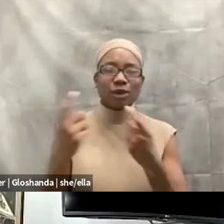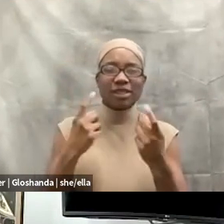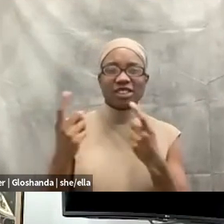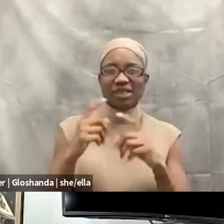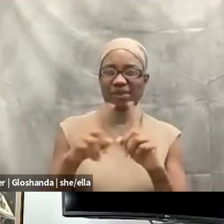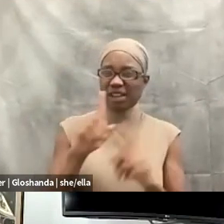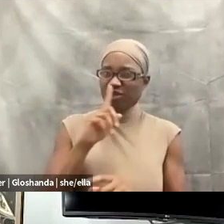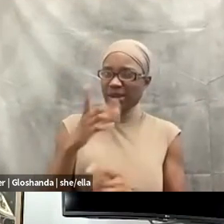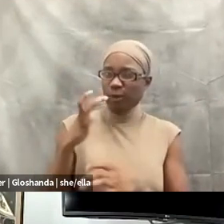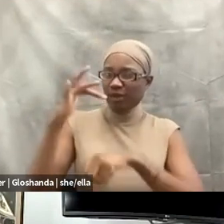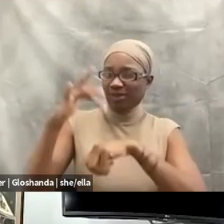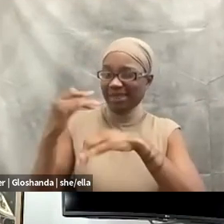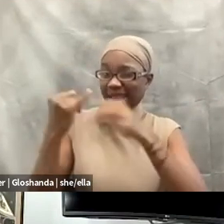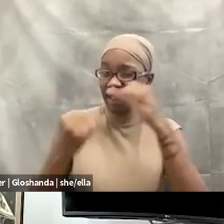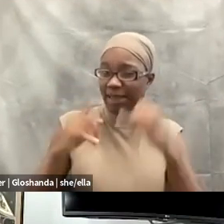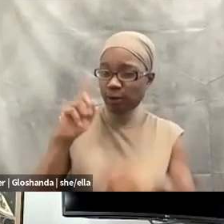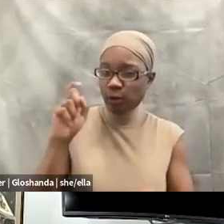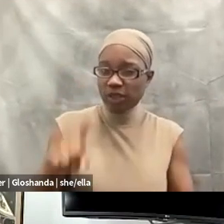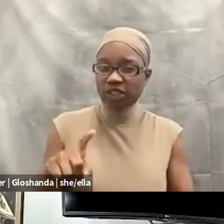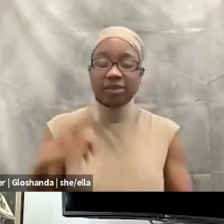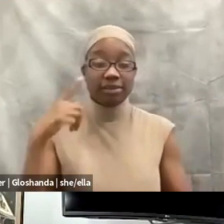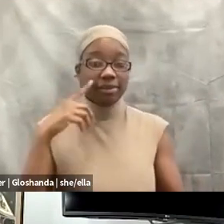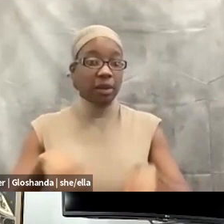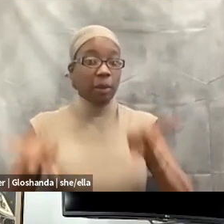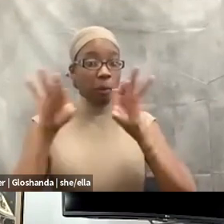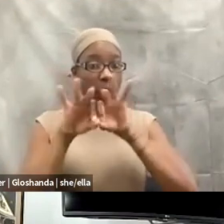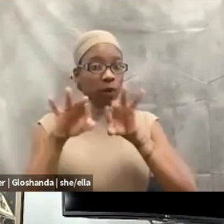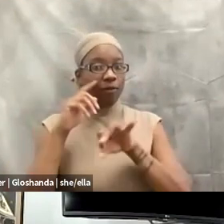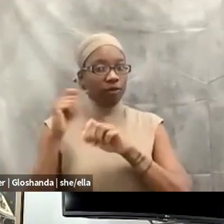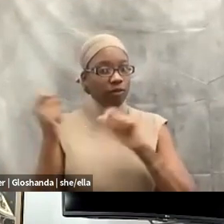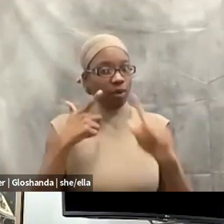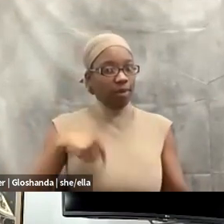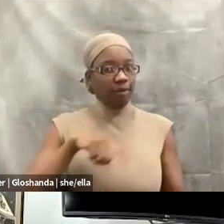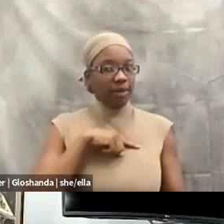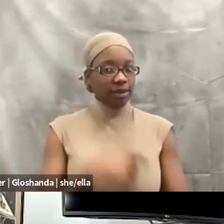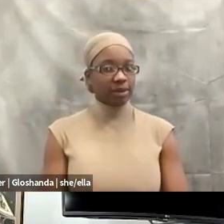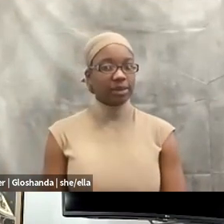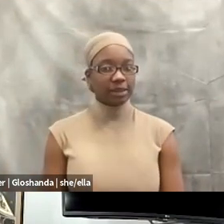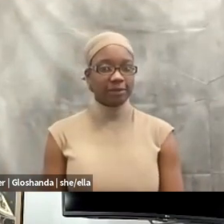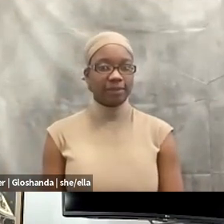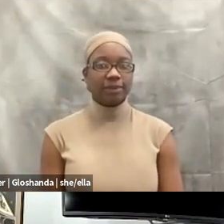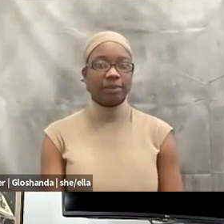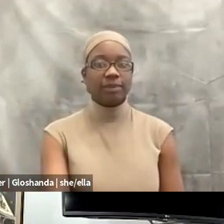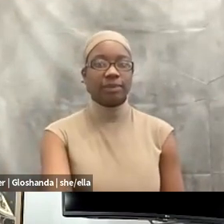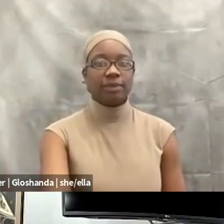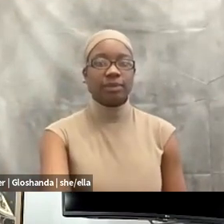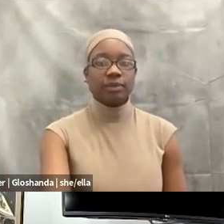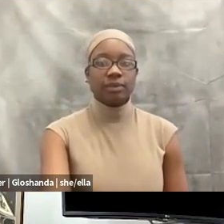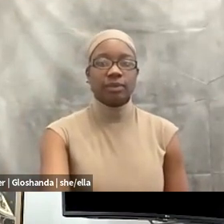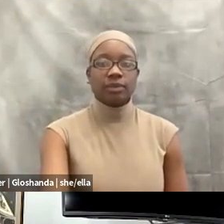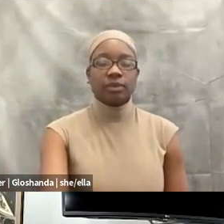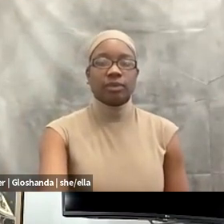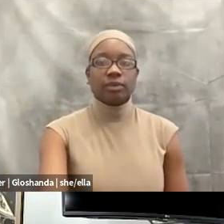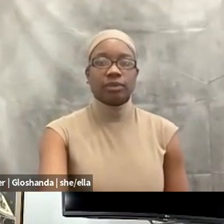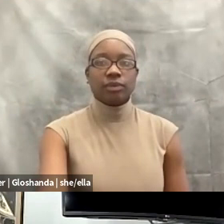to this last question, and I think this is a really important one for all of us. So what advice would you give